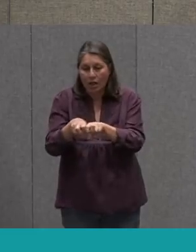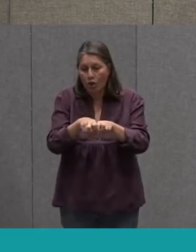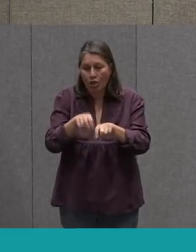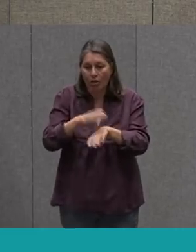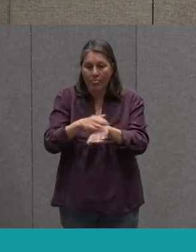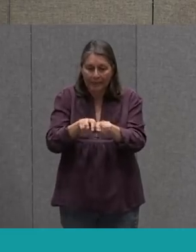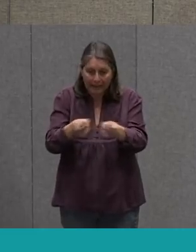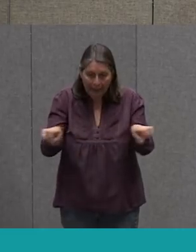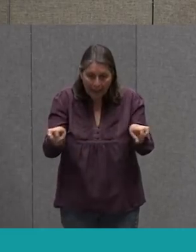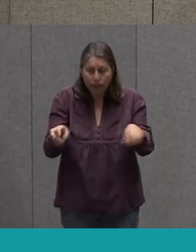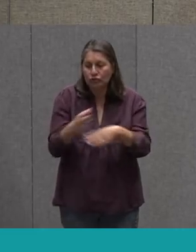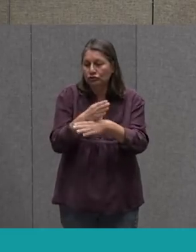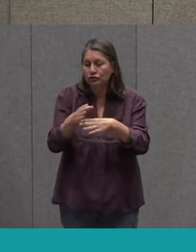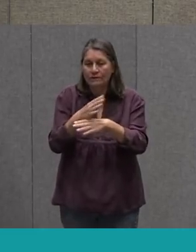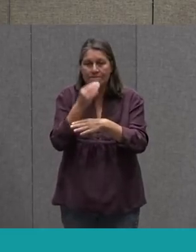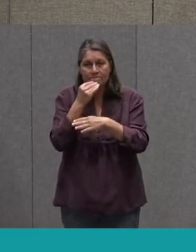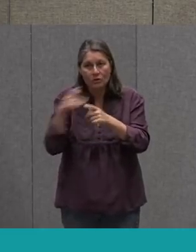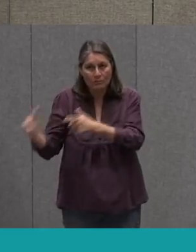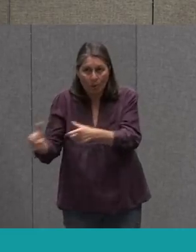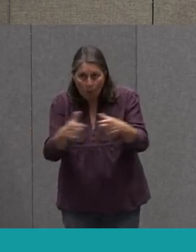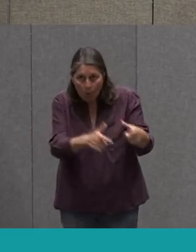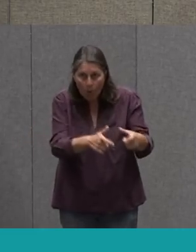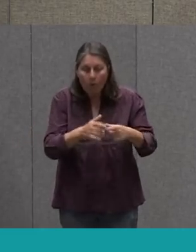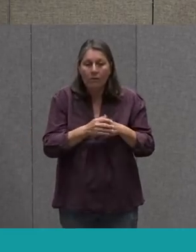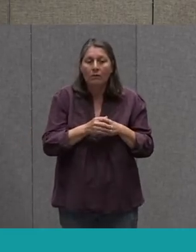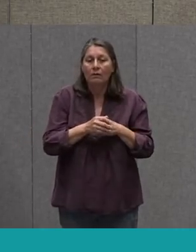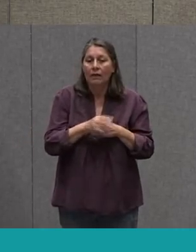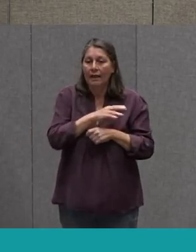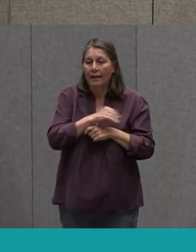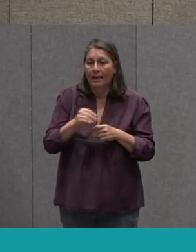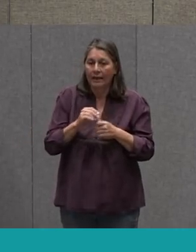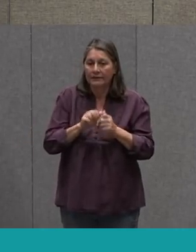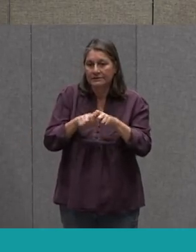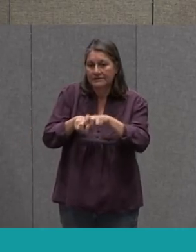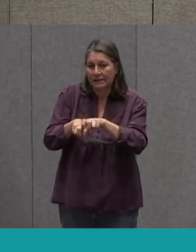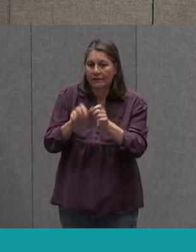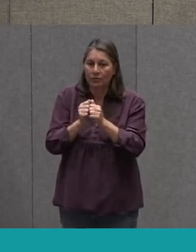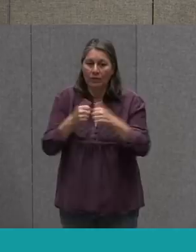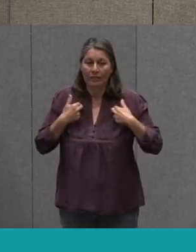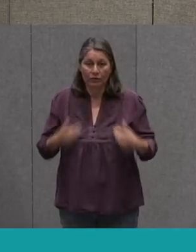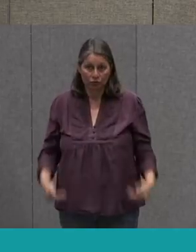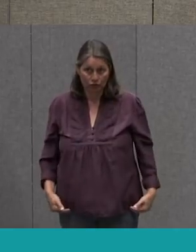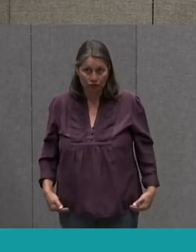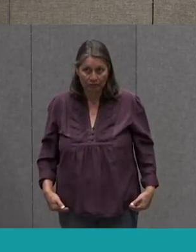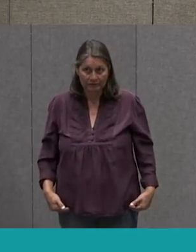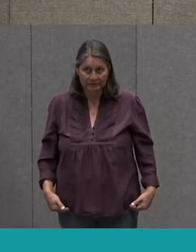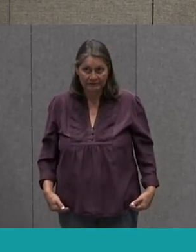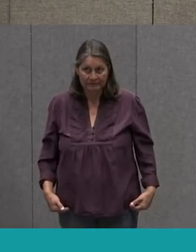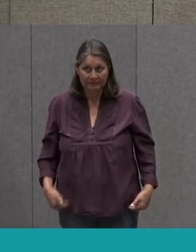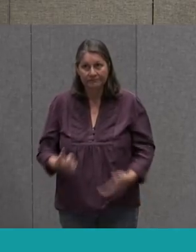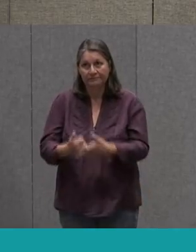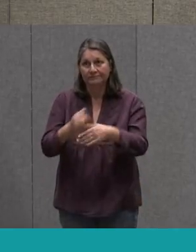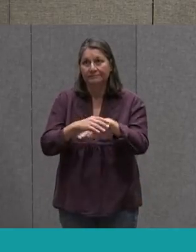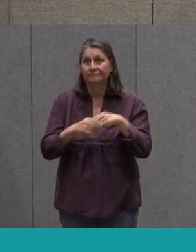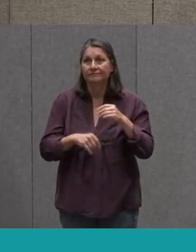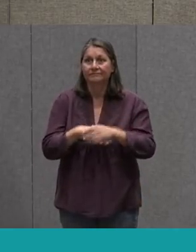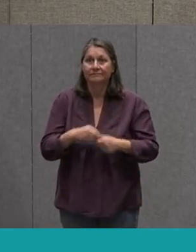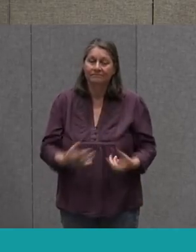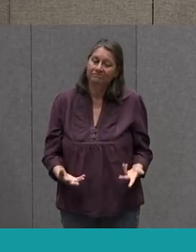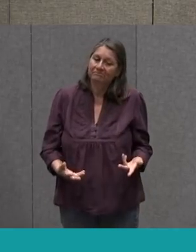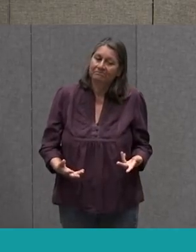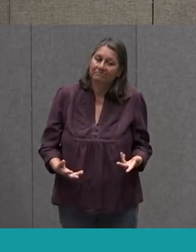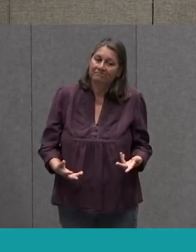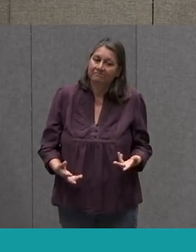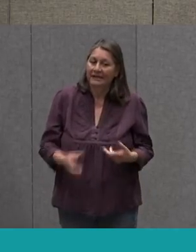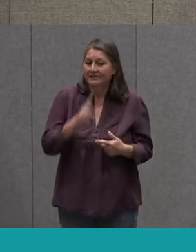Sharing Their Food Bowls Giving Each Other Space And Snuggling With The Humans To Give Them Some Comfort It's A